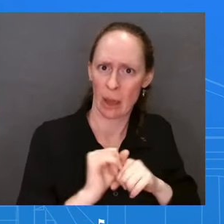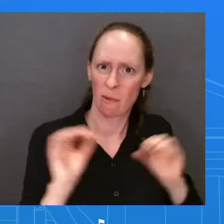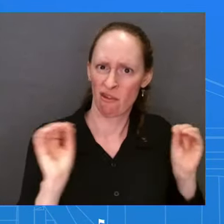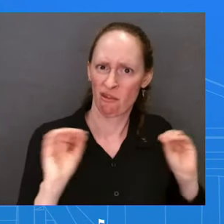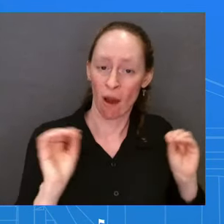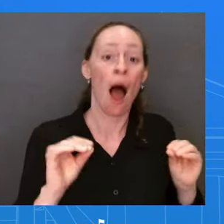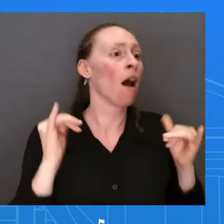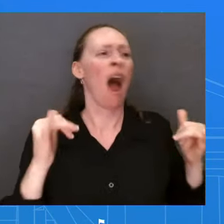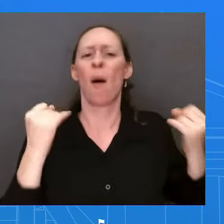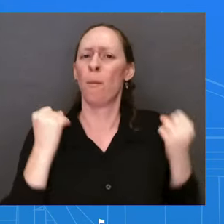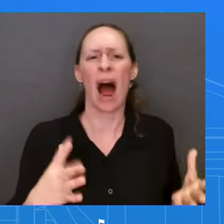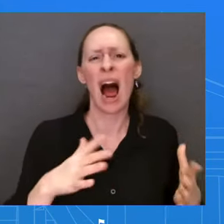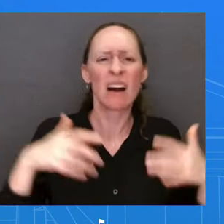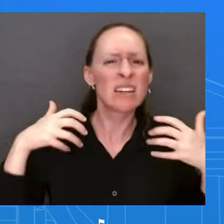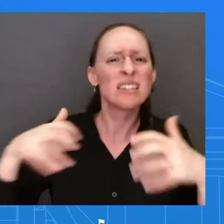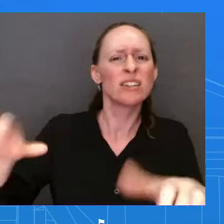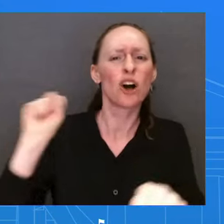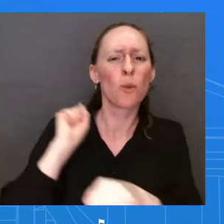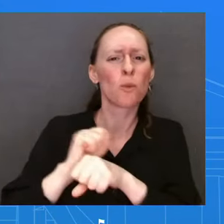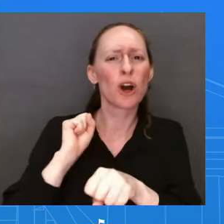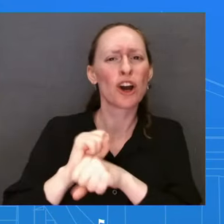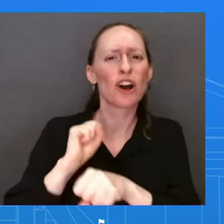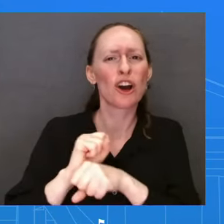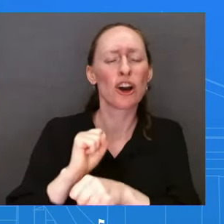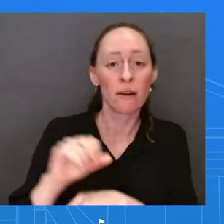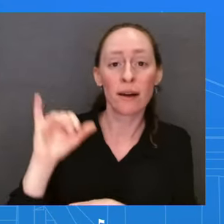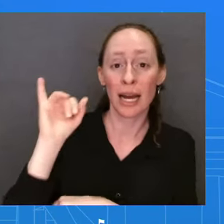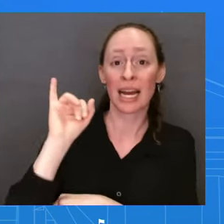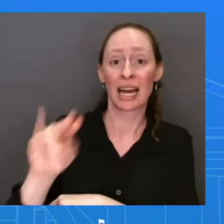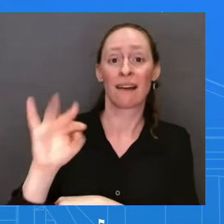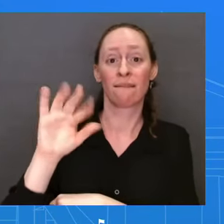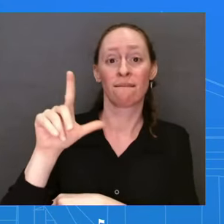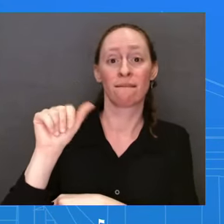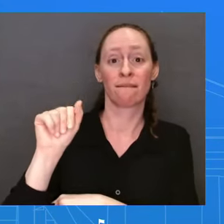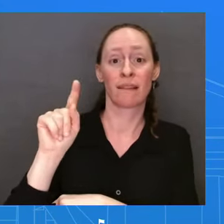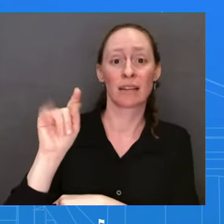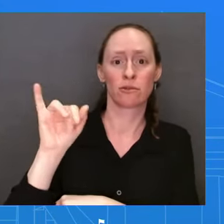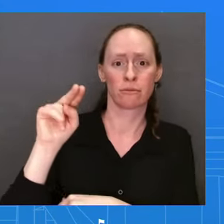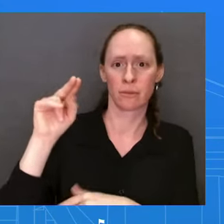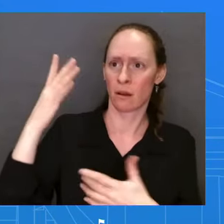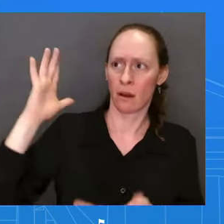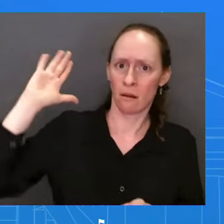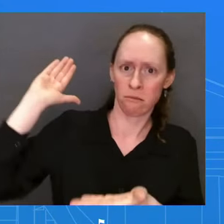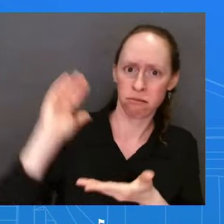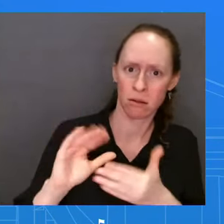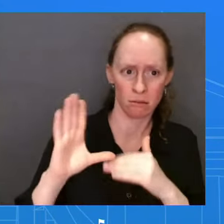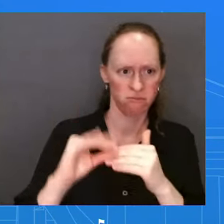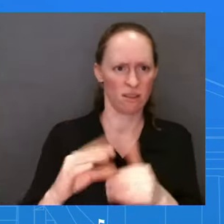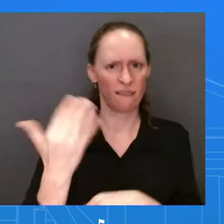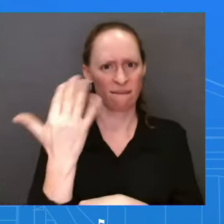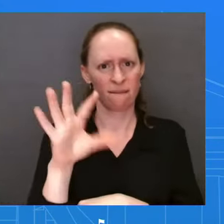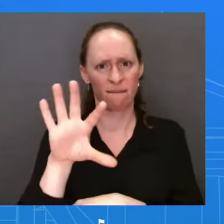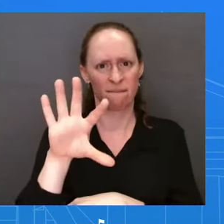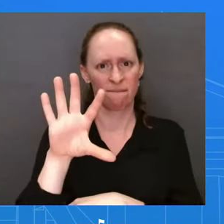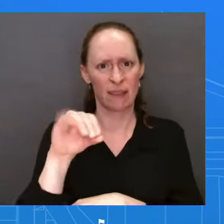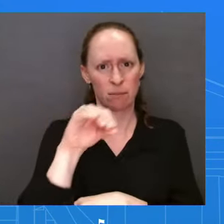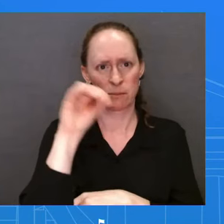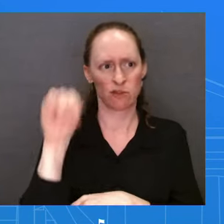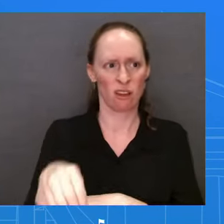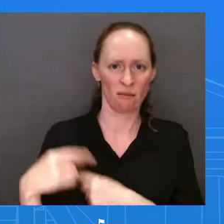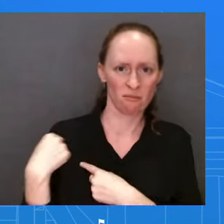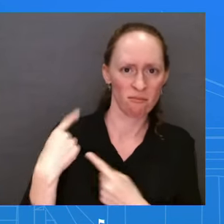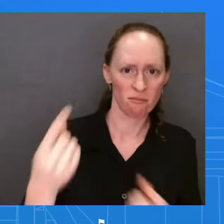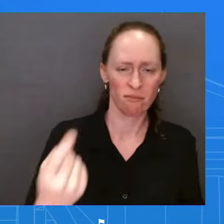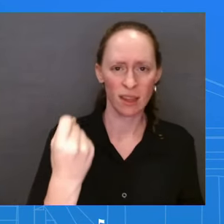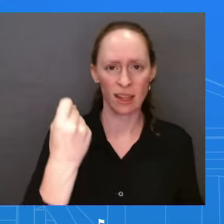by 50 percent over the last year, 11 months straight, inflation has come down. We've recovered, our economy has recovered faster than any major